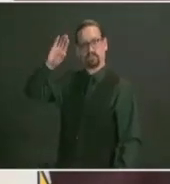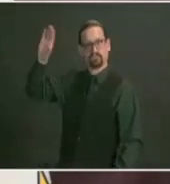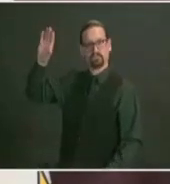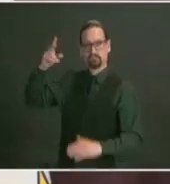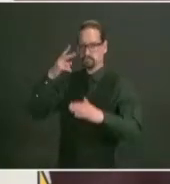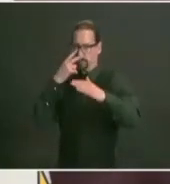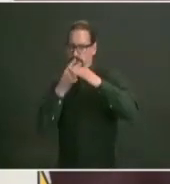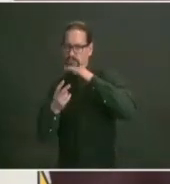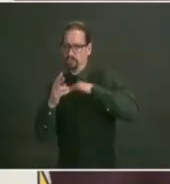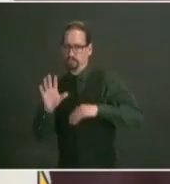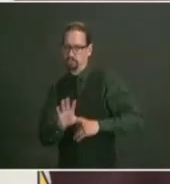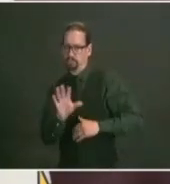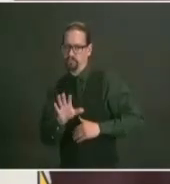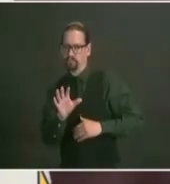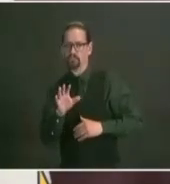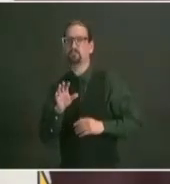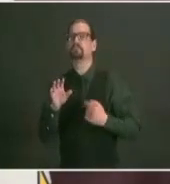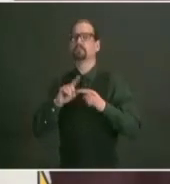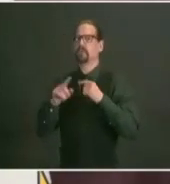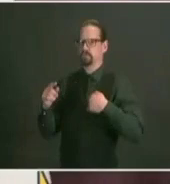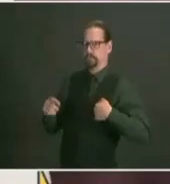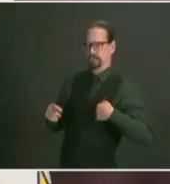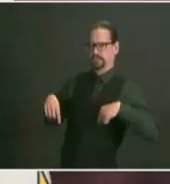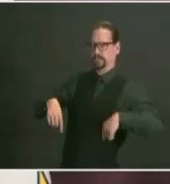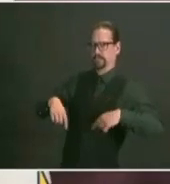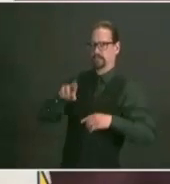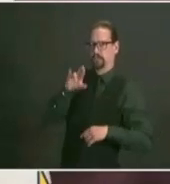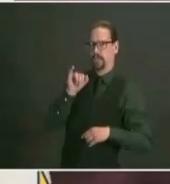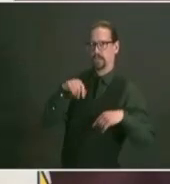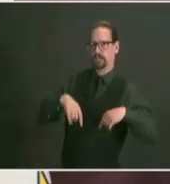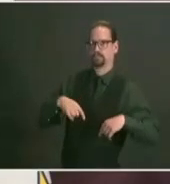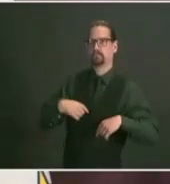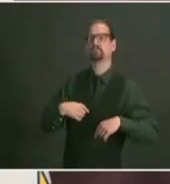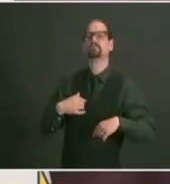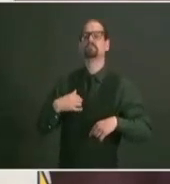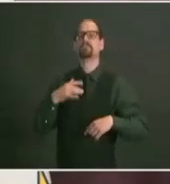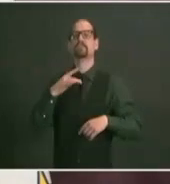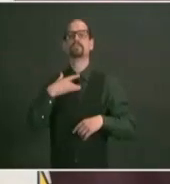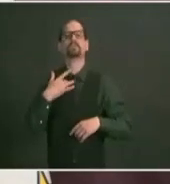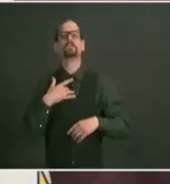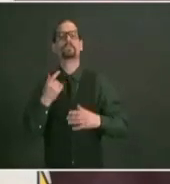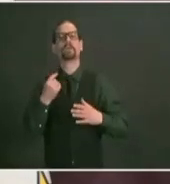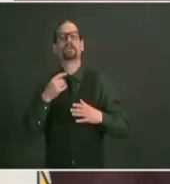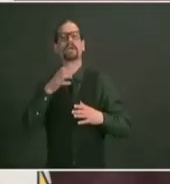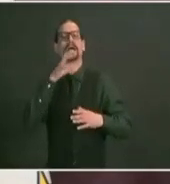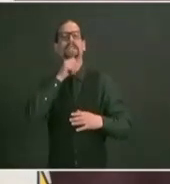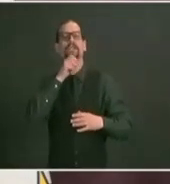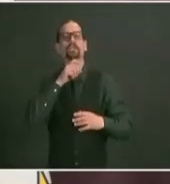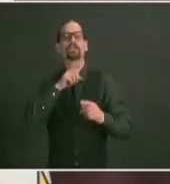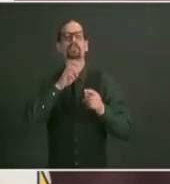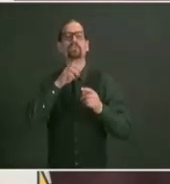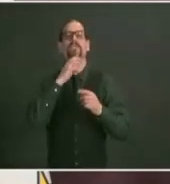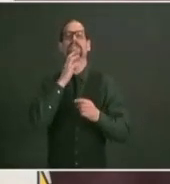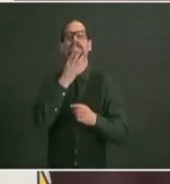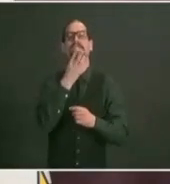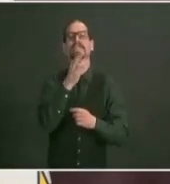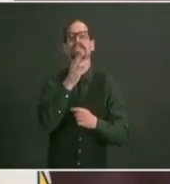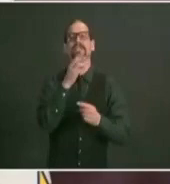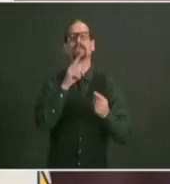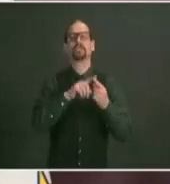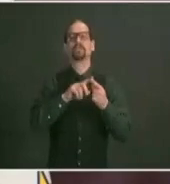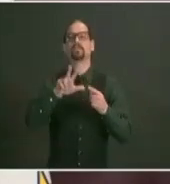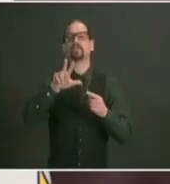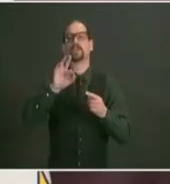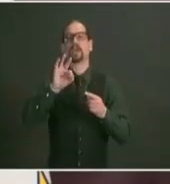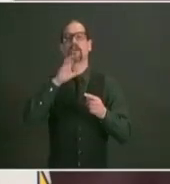to the last age cohort on our timeline which is people 16 to 39 by the week of april